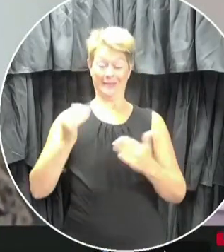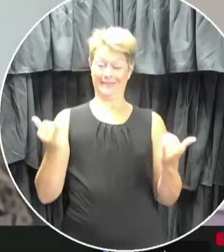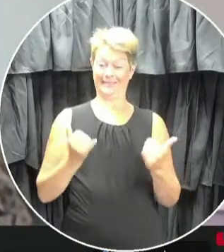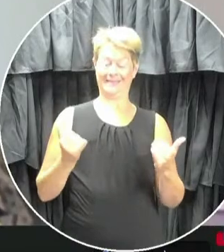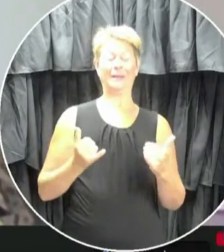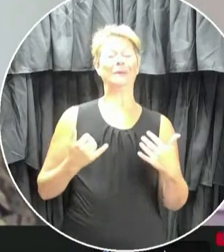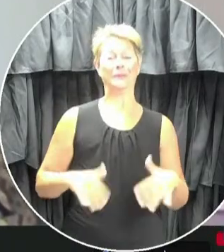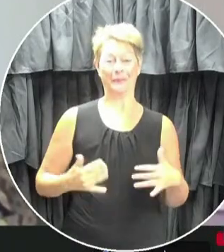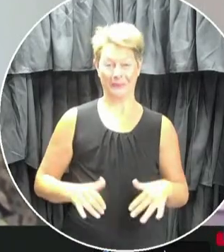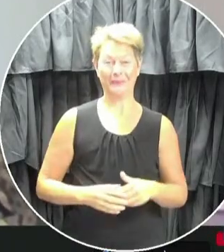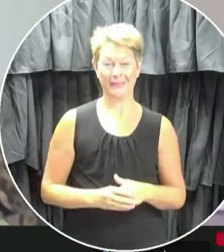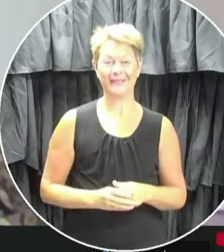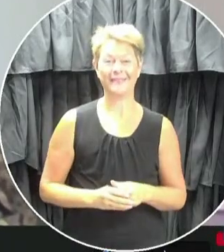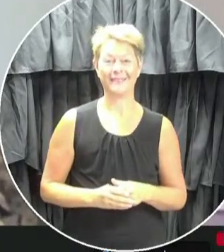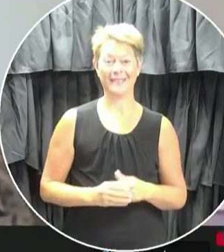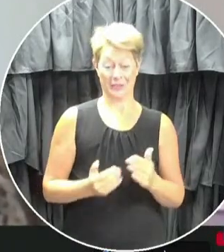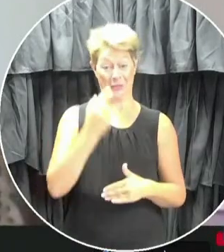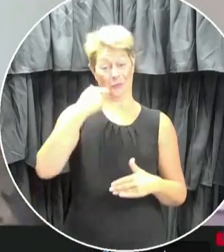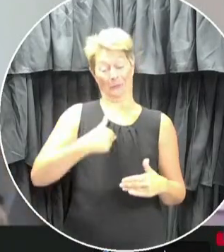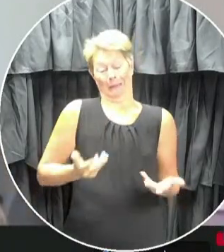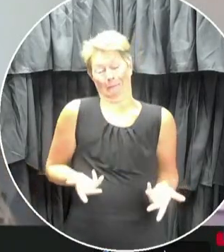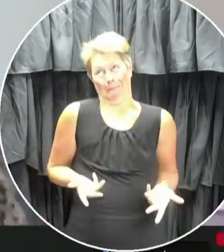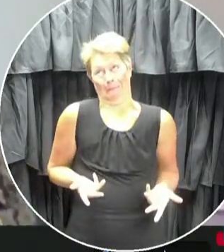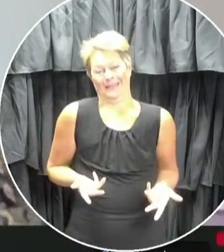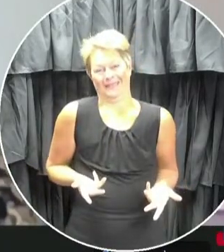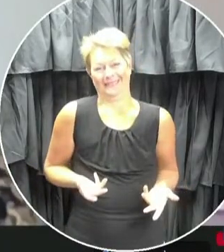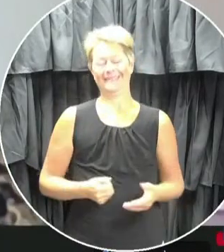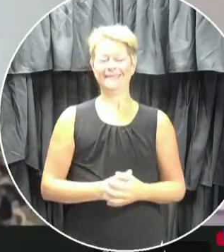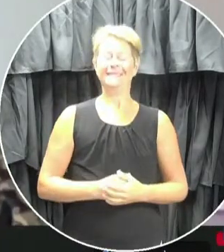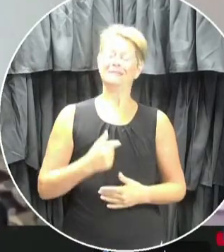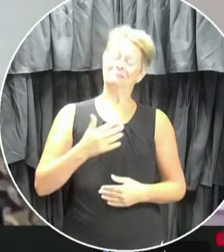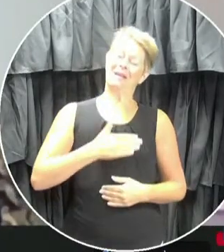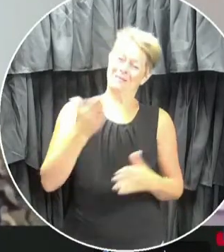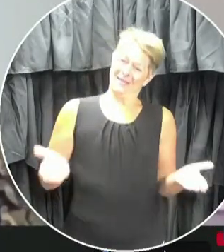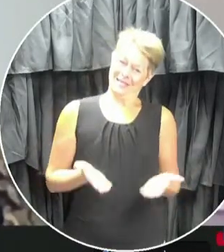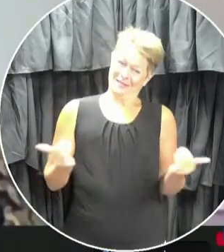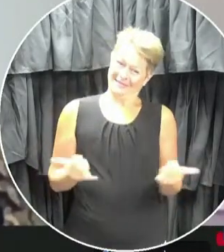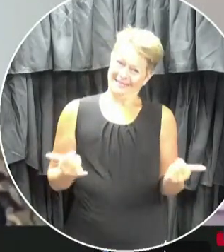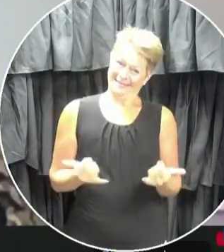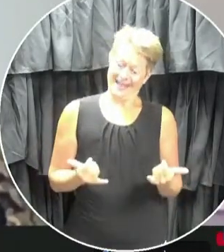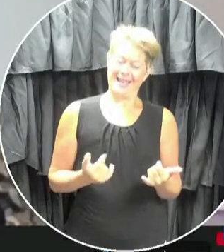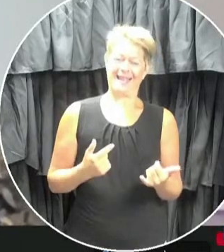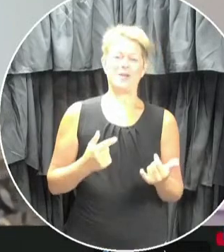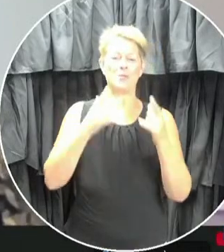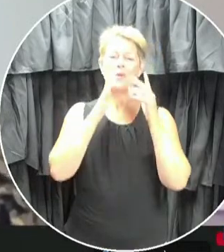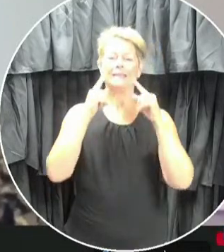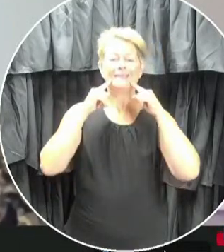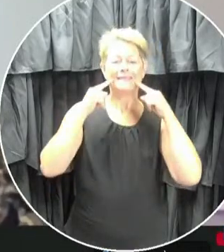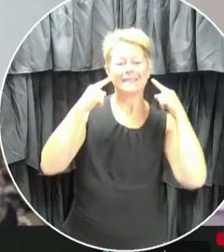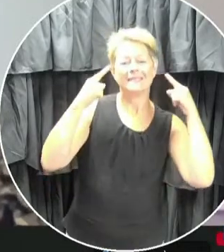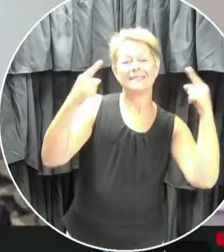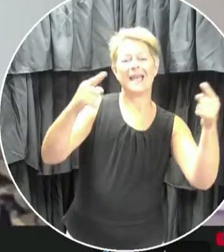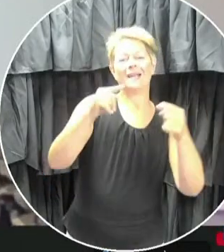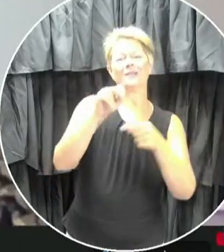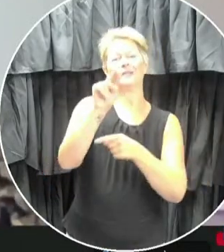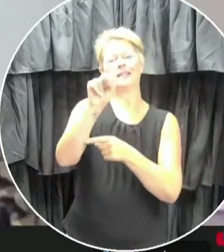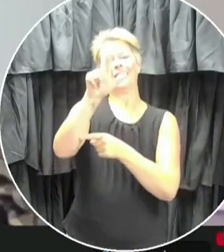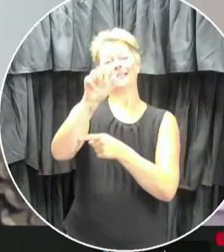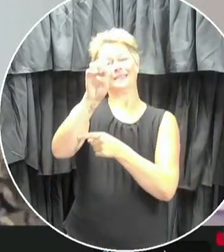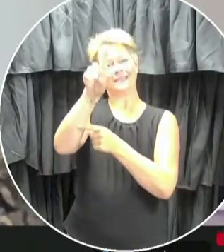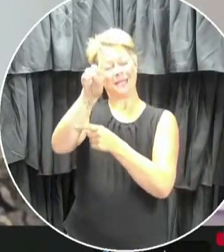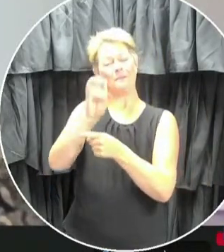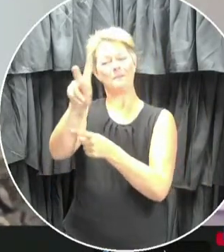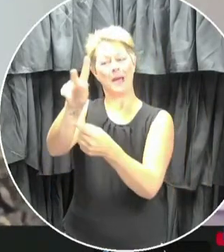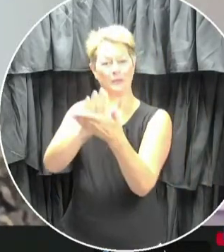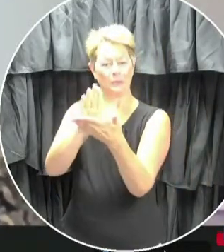new for me anyway. I'm pleased to be here today for the release of the English School District's Back to School Plan, a safe